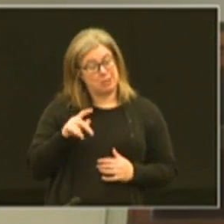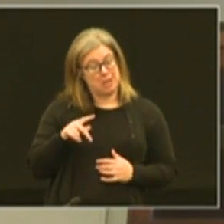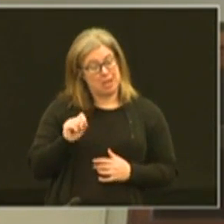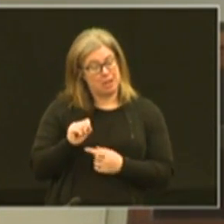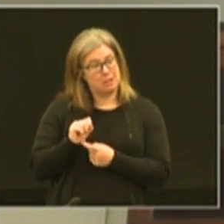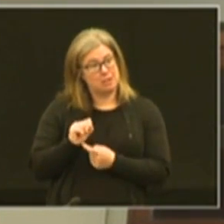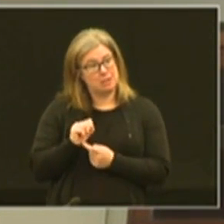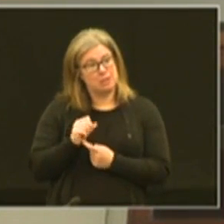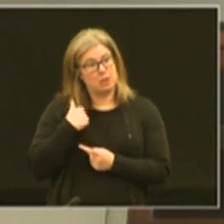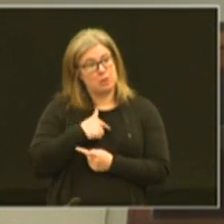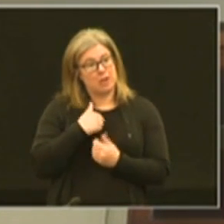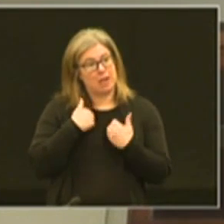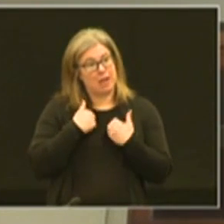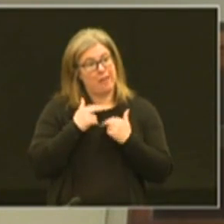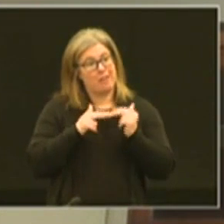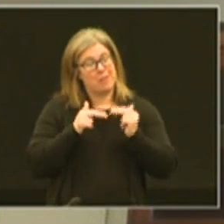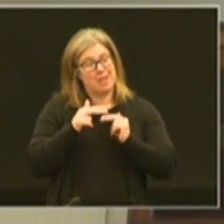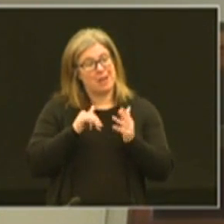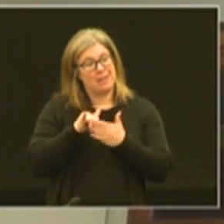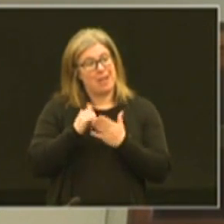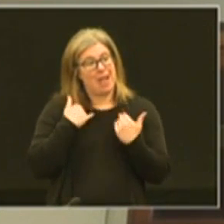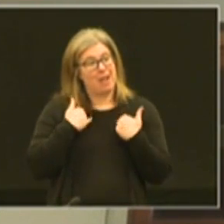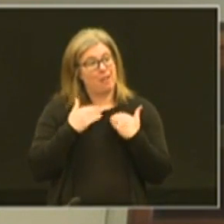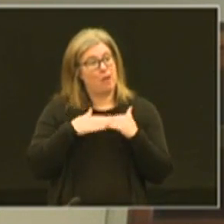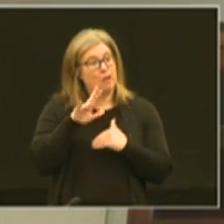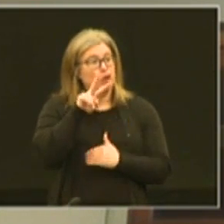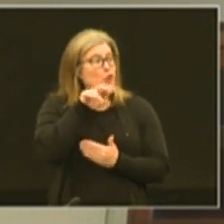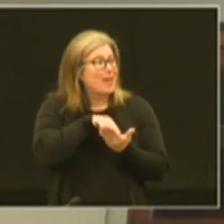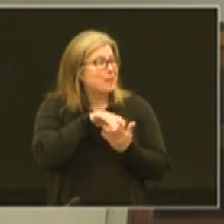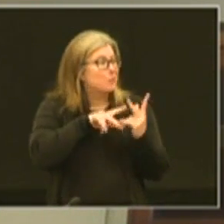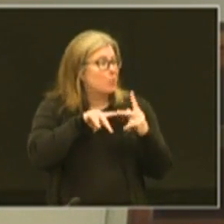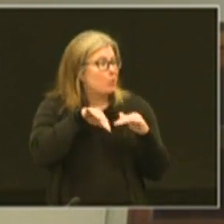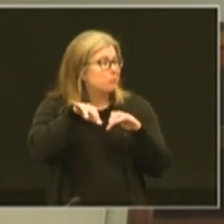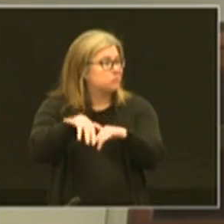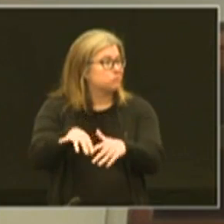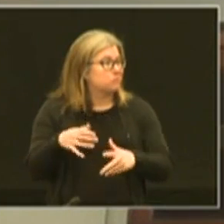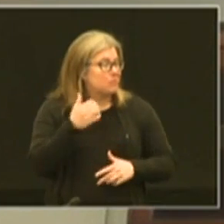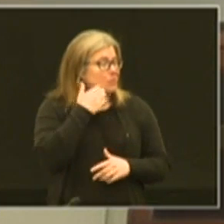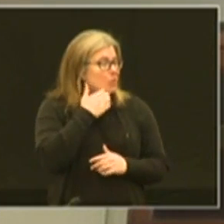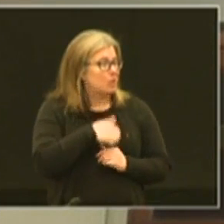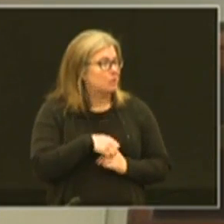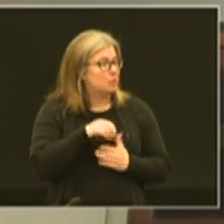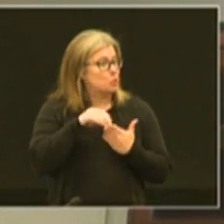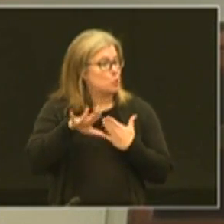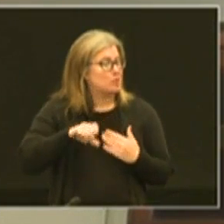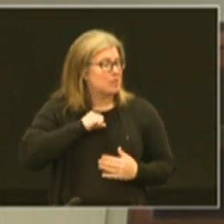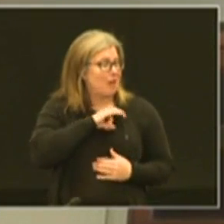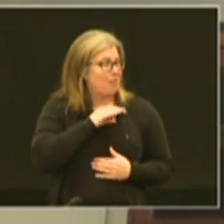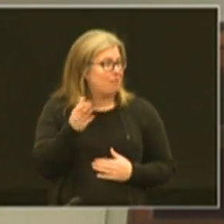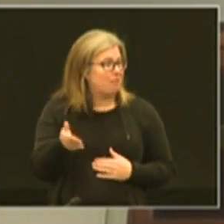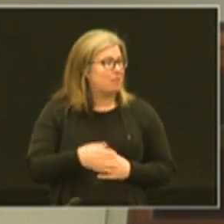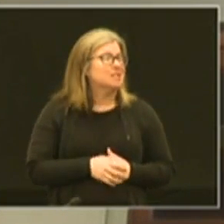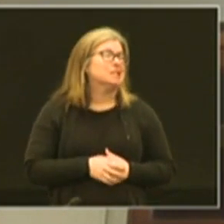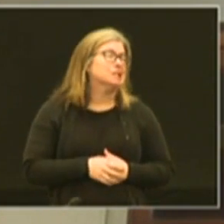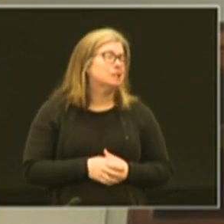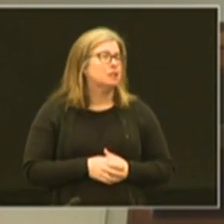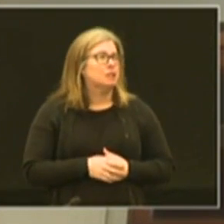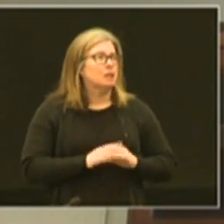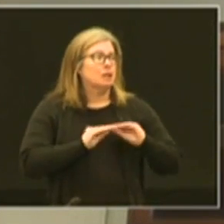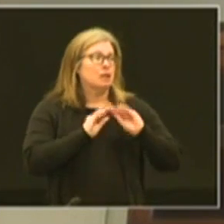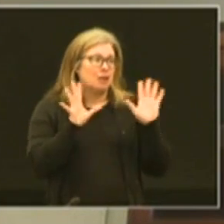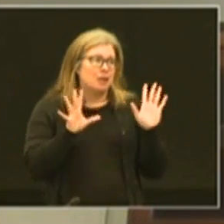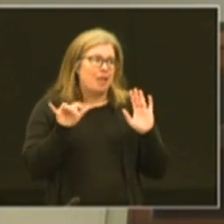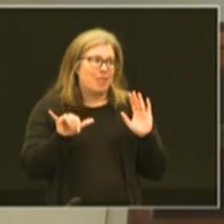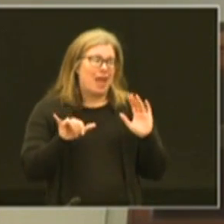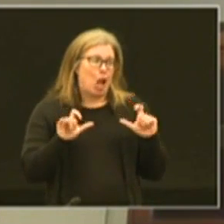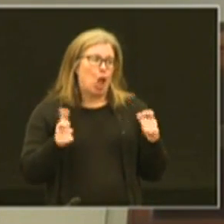we have buildings that have more than 2 000 people in them students and staff and so clearly